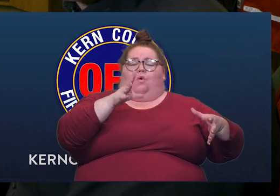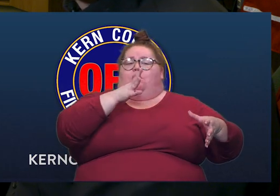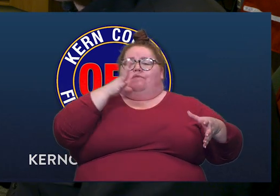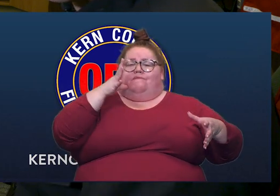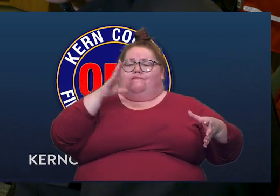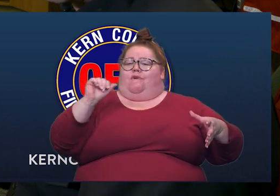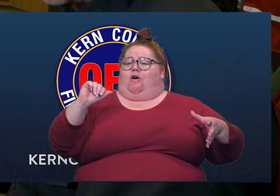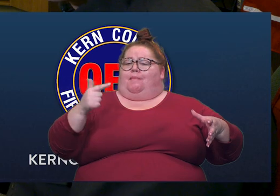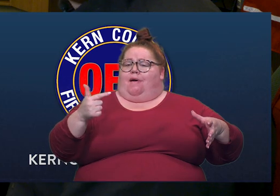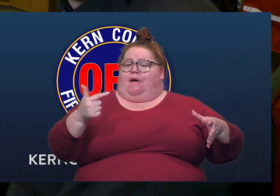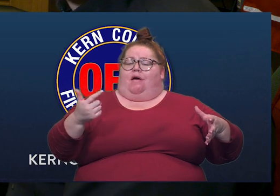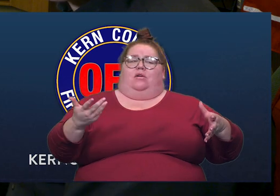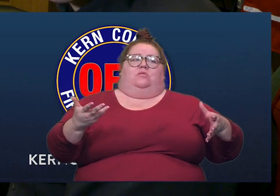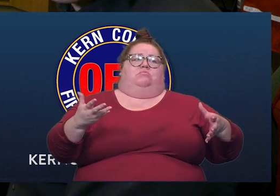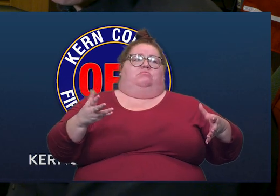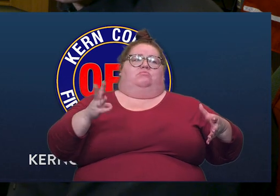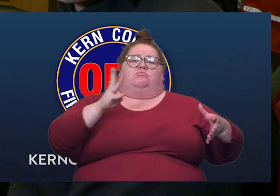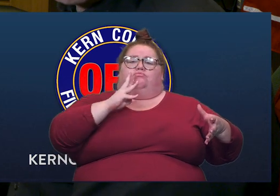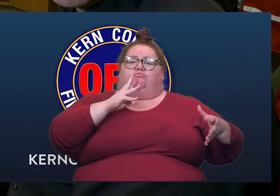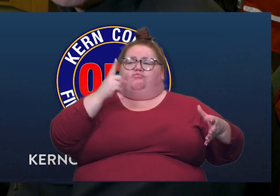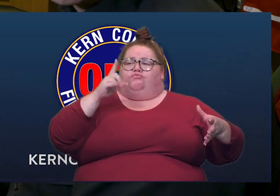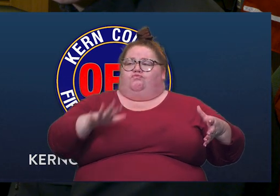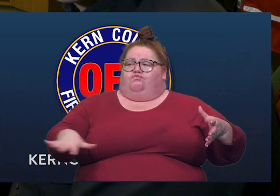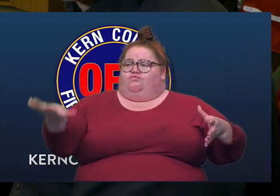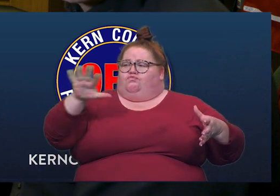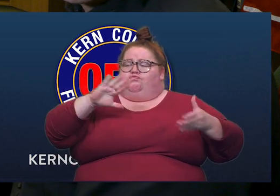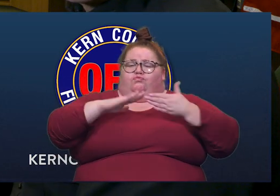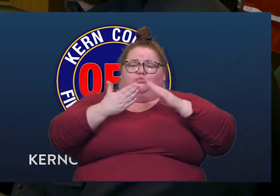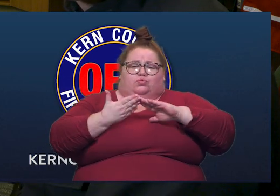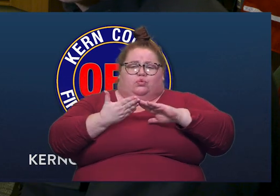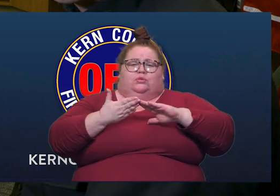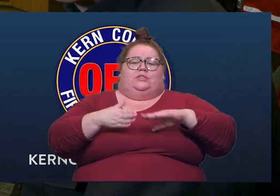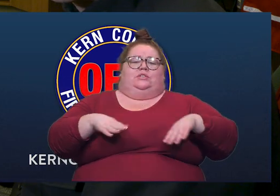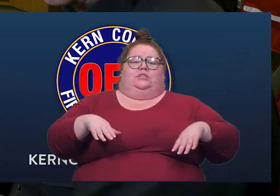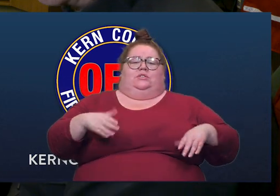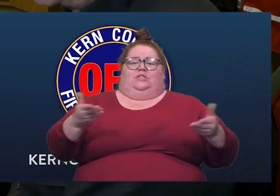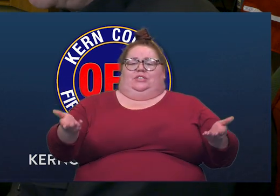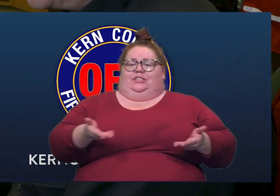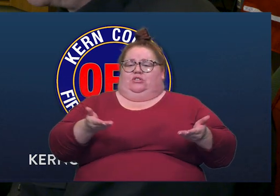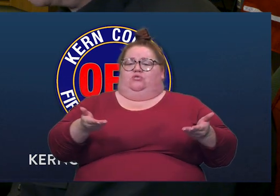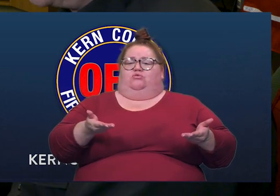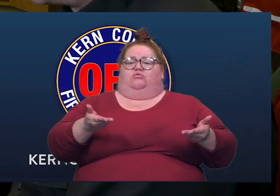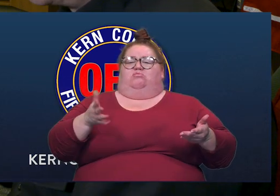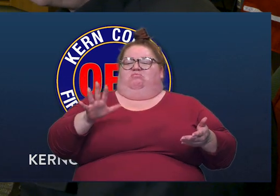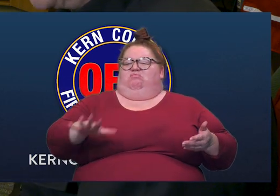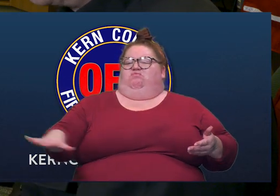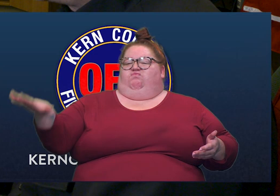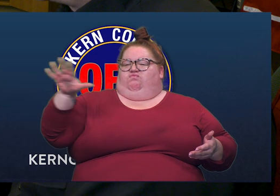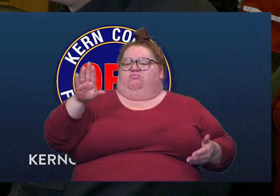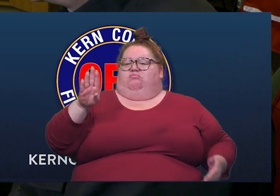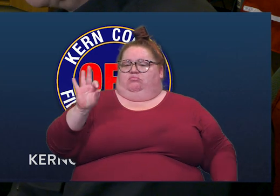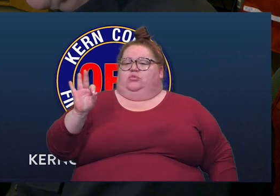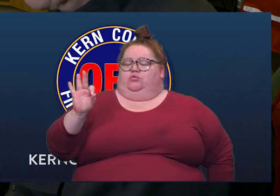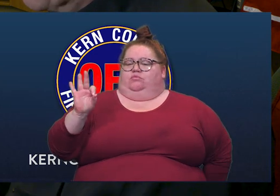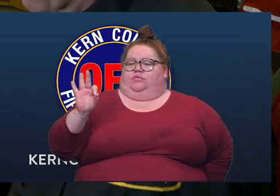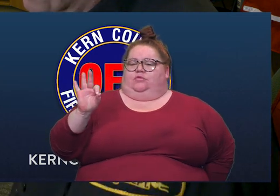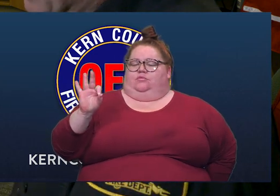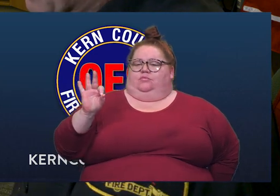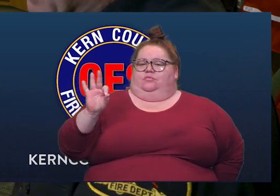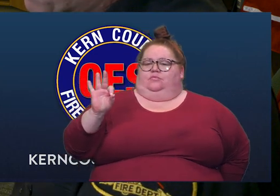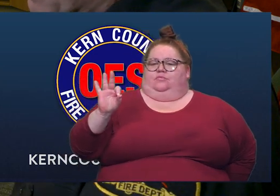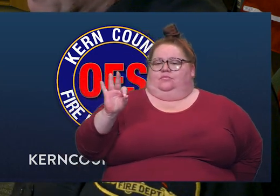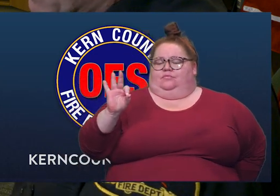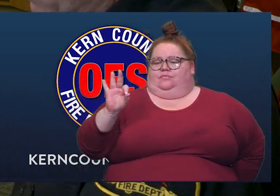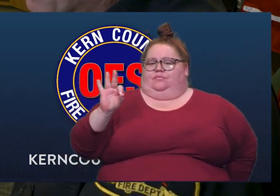for water for our communities, in the cities, in all the greater part of Bakersfield. So